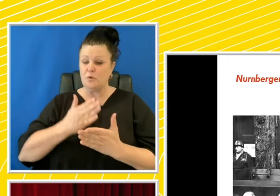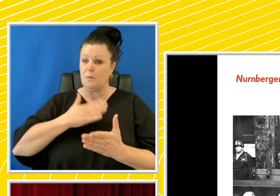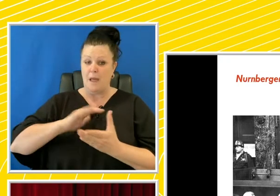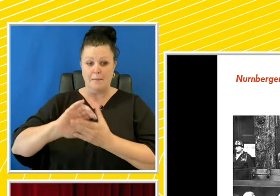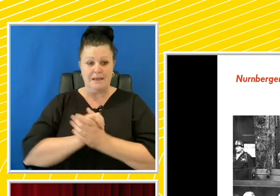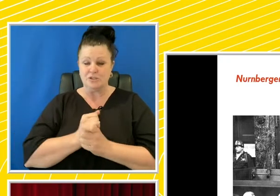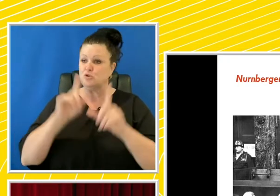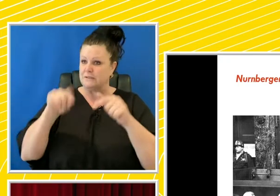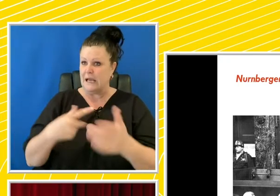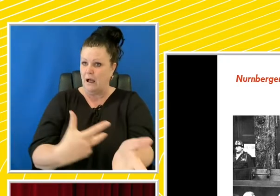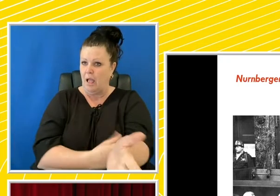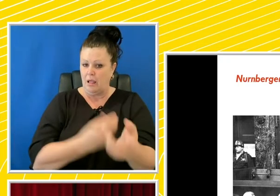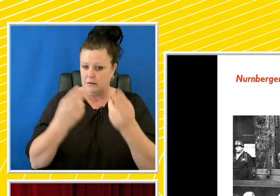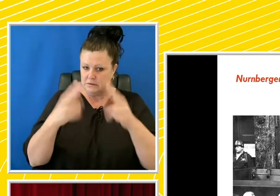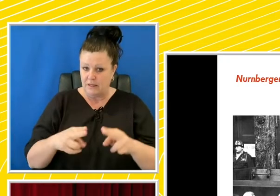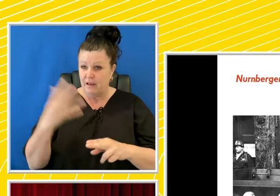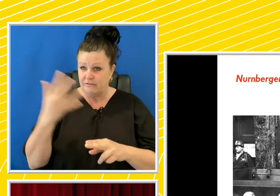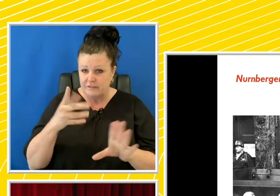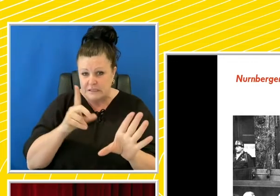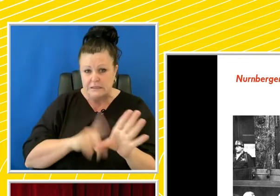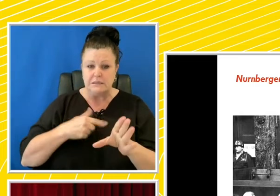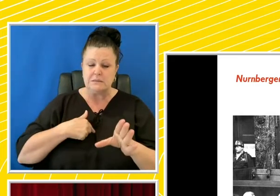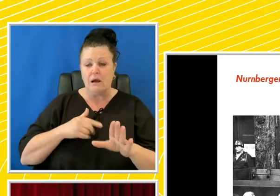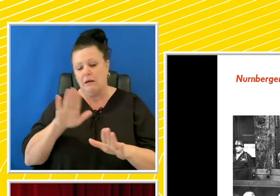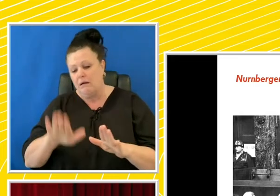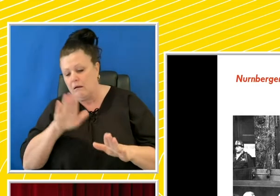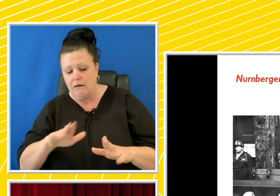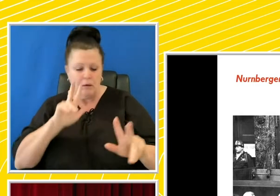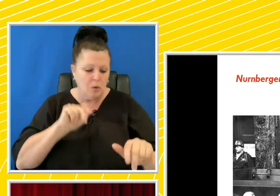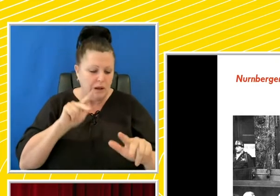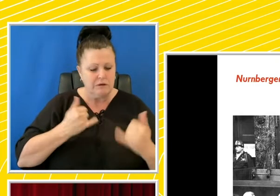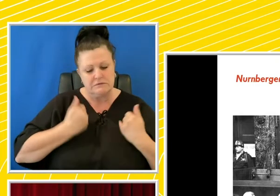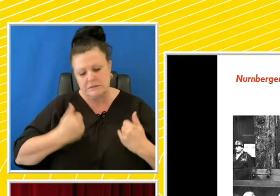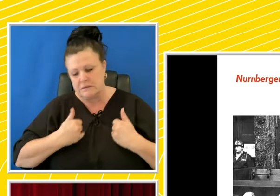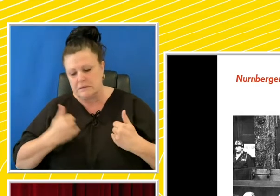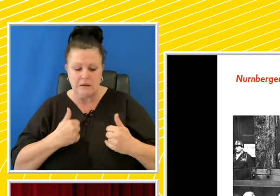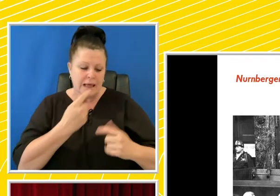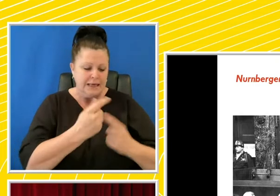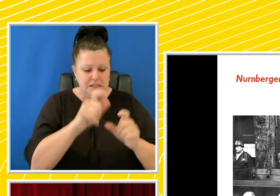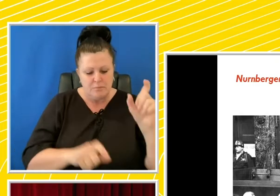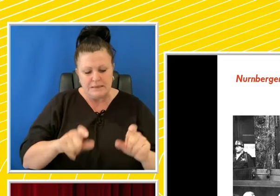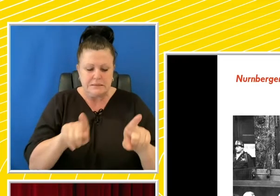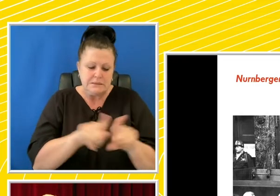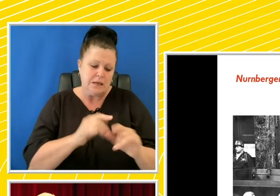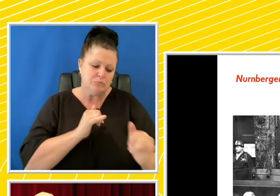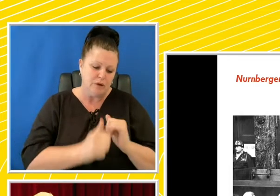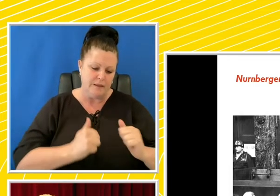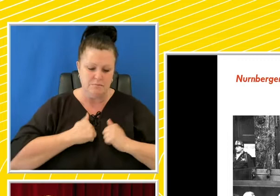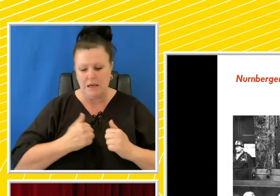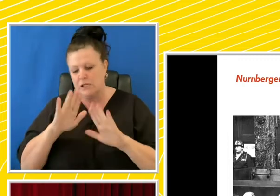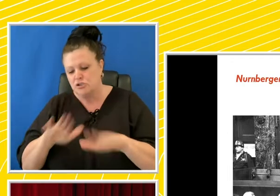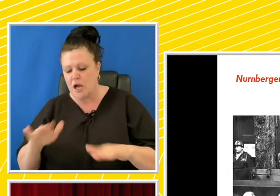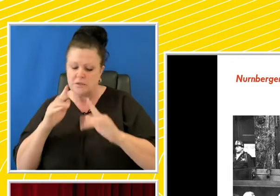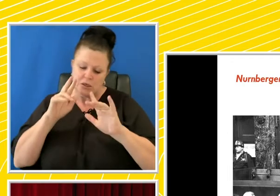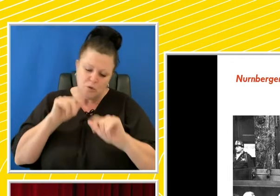euthanasia? For 15 years I had laboured at the sickbed and every patient was to me like a brother, every sick child as I worried about as if it had been my